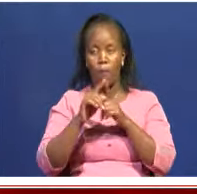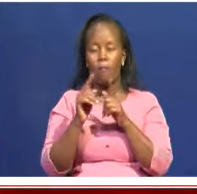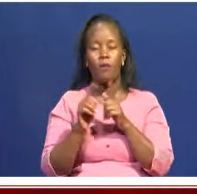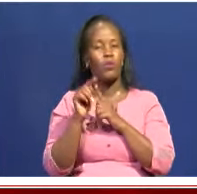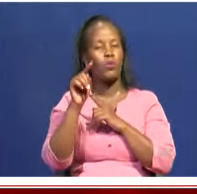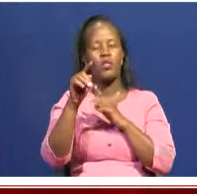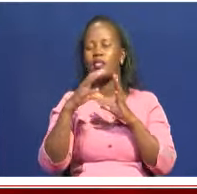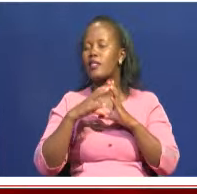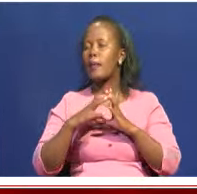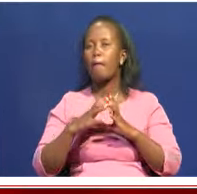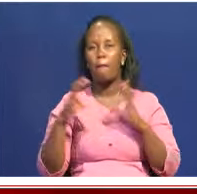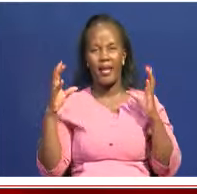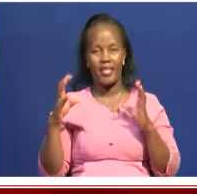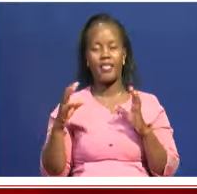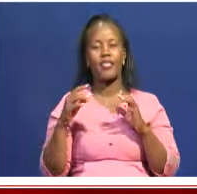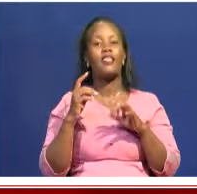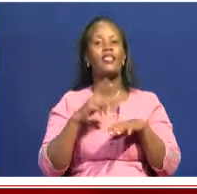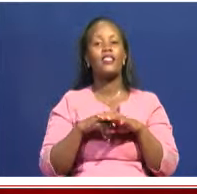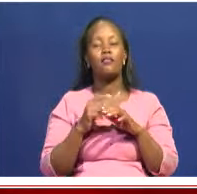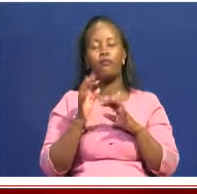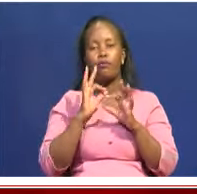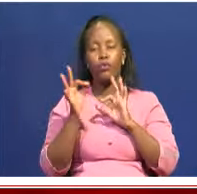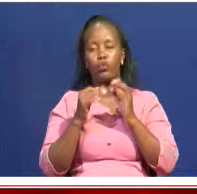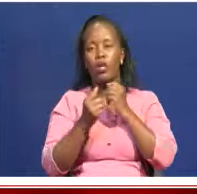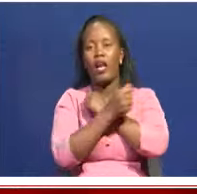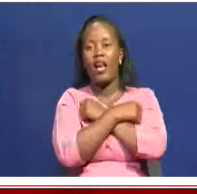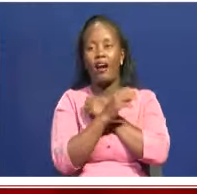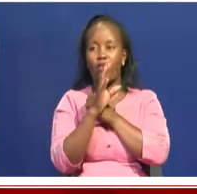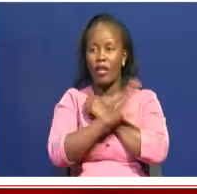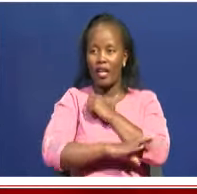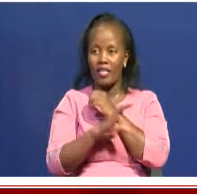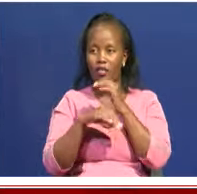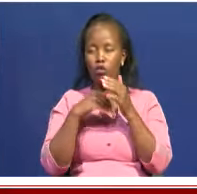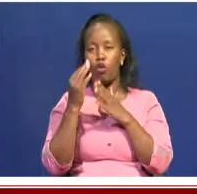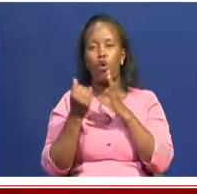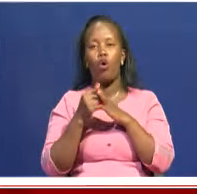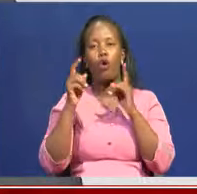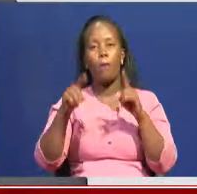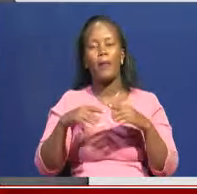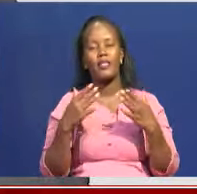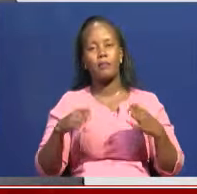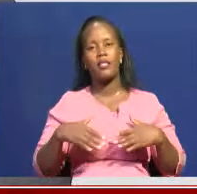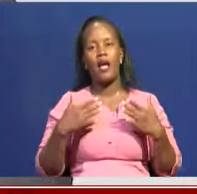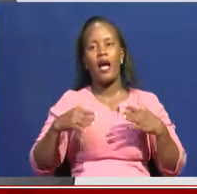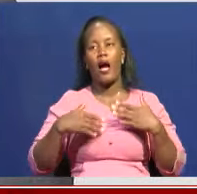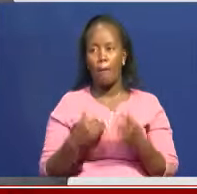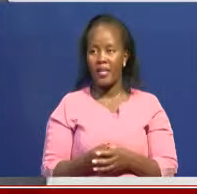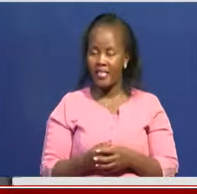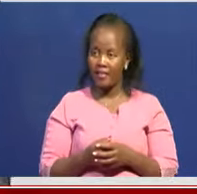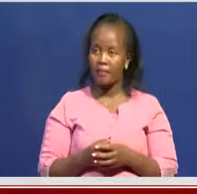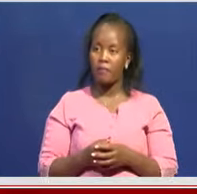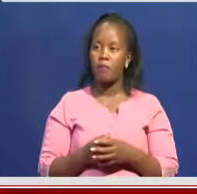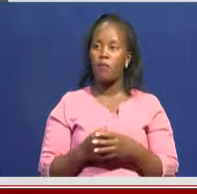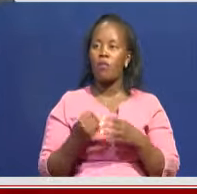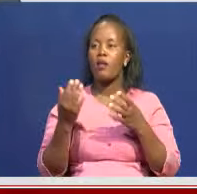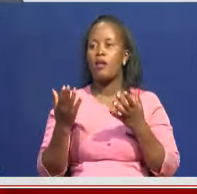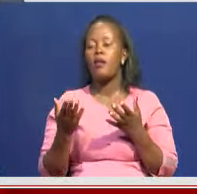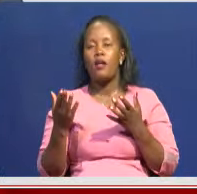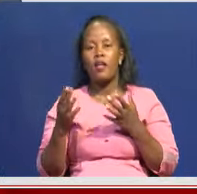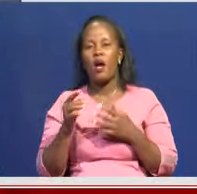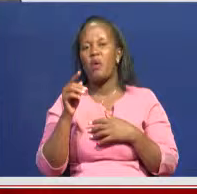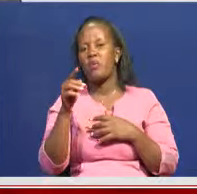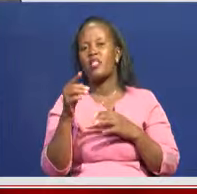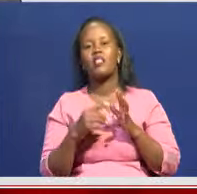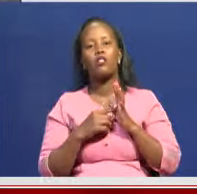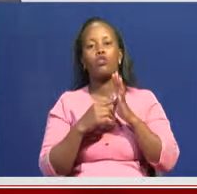being a patriotic Kenyan, every Kenyan should be very proud of that particular policy. All right. Let's talk about that patriotism